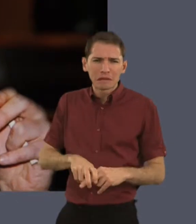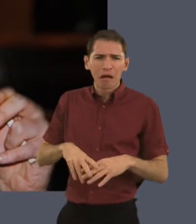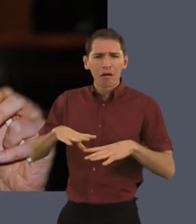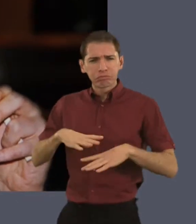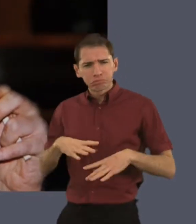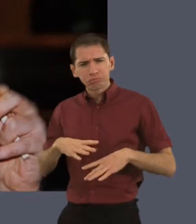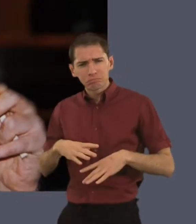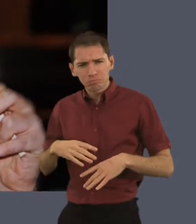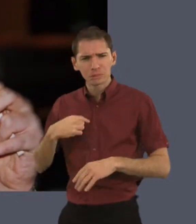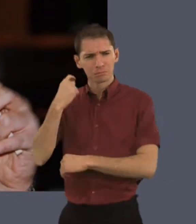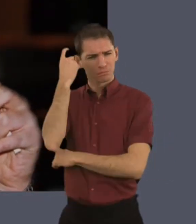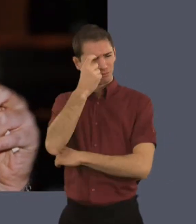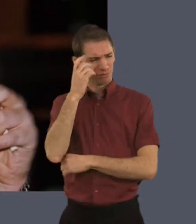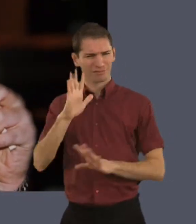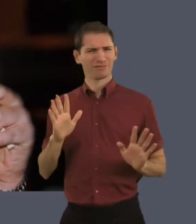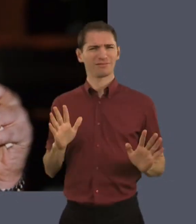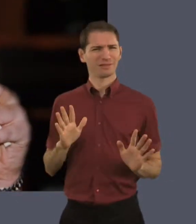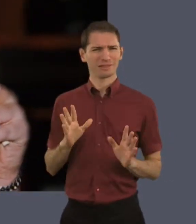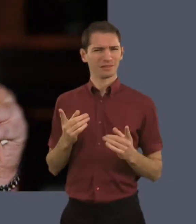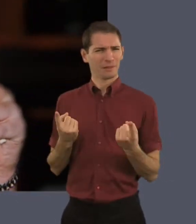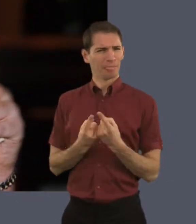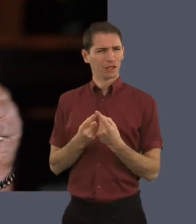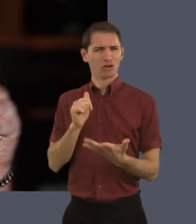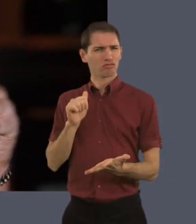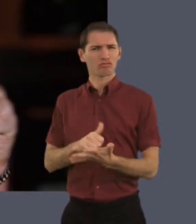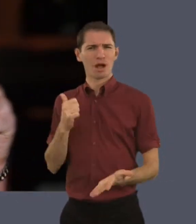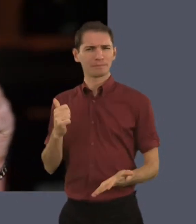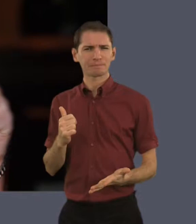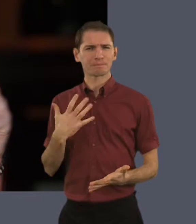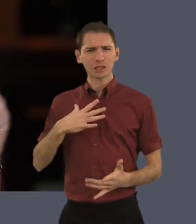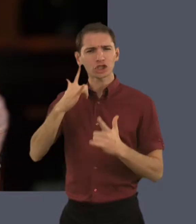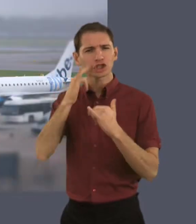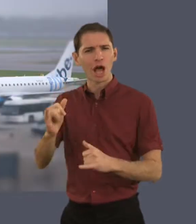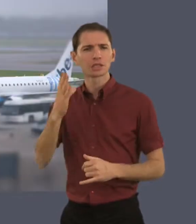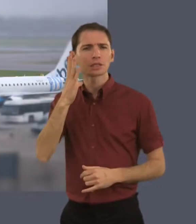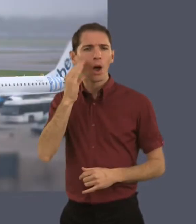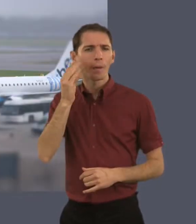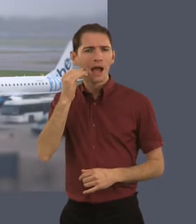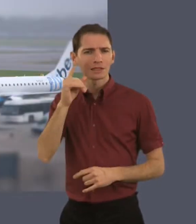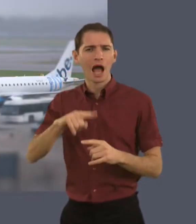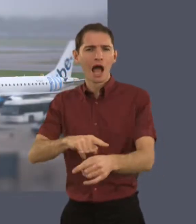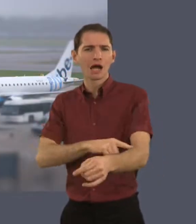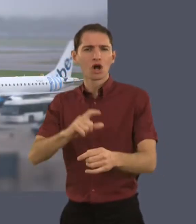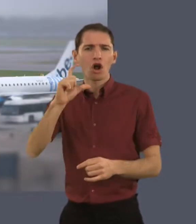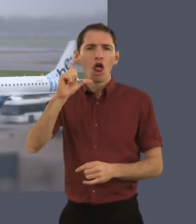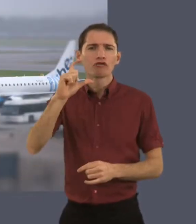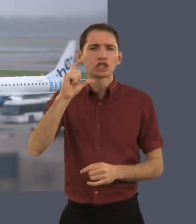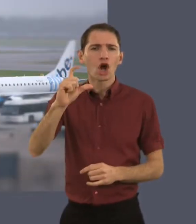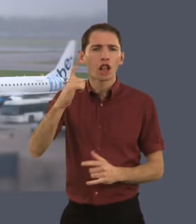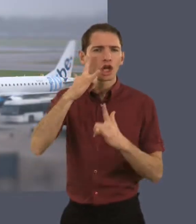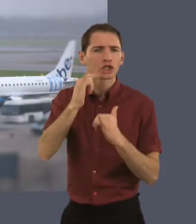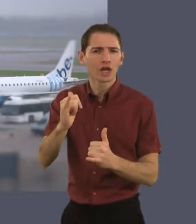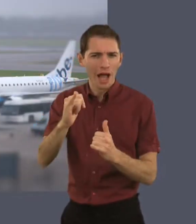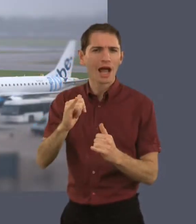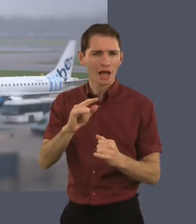down and stuff. And it just made me think something not right here. And I had a diabetes and cholesterol check because